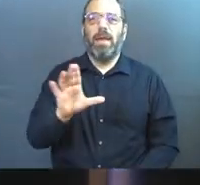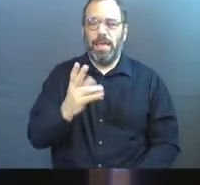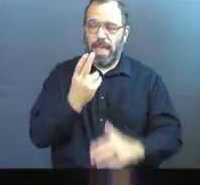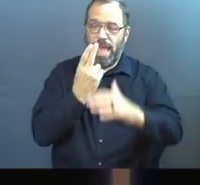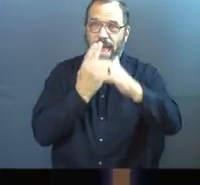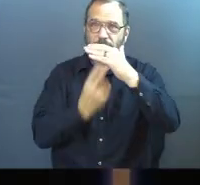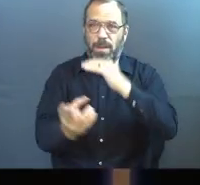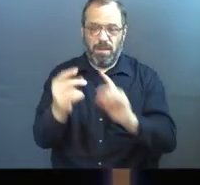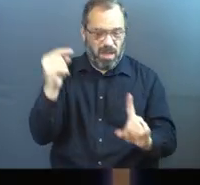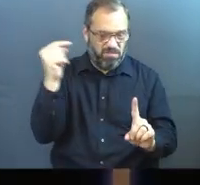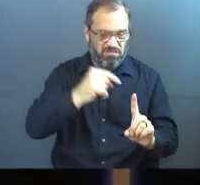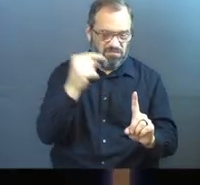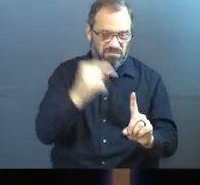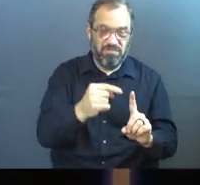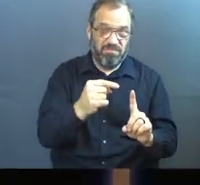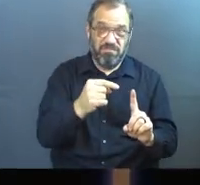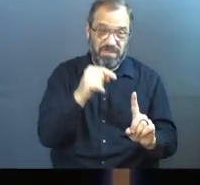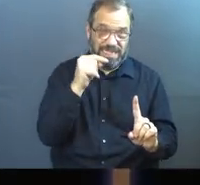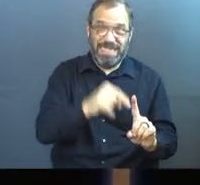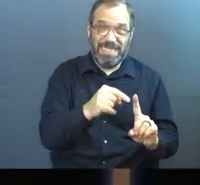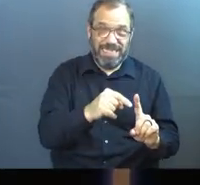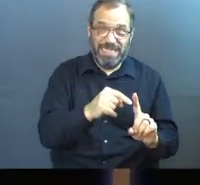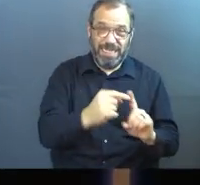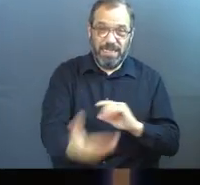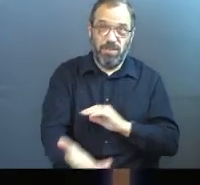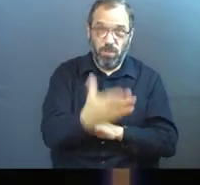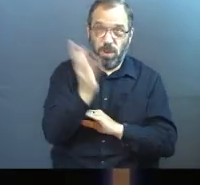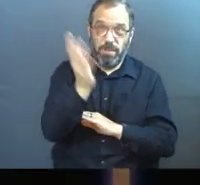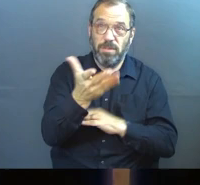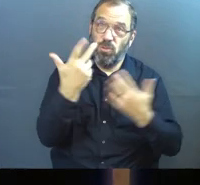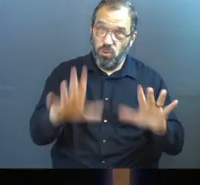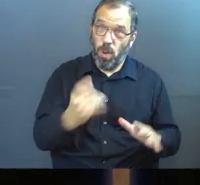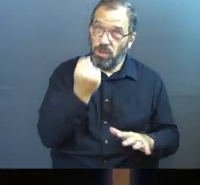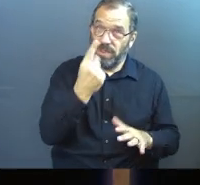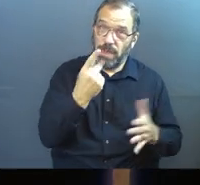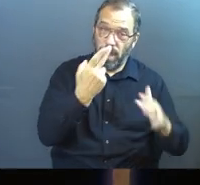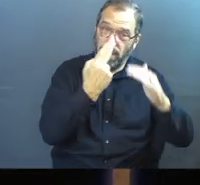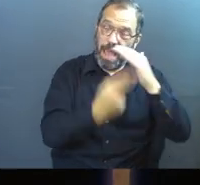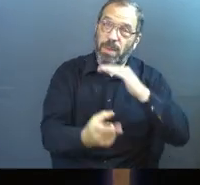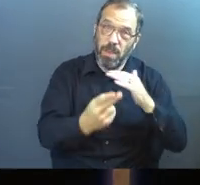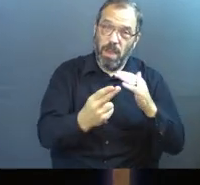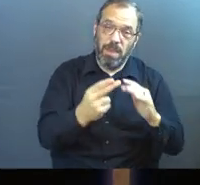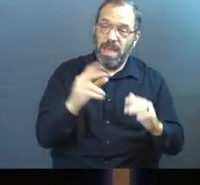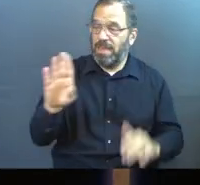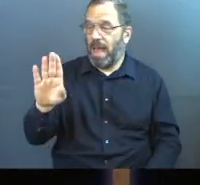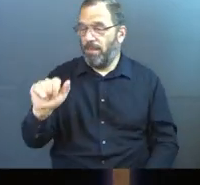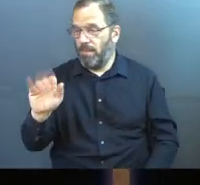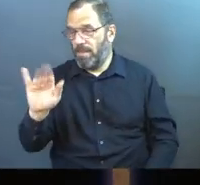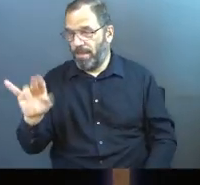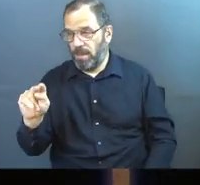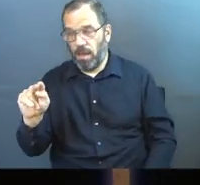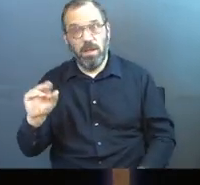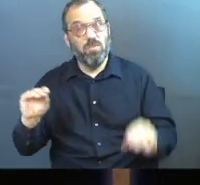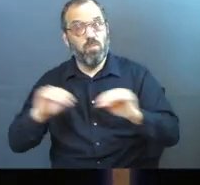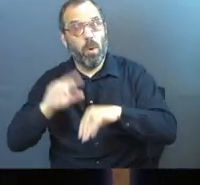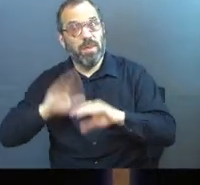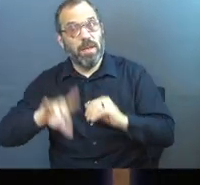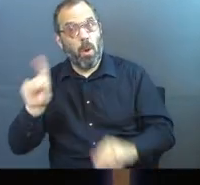Habakkuk has been clear in this morning's message so far that Babylon isn't just Babylon.